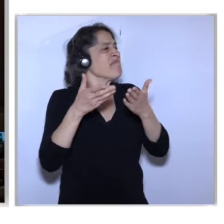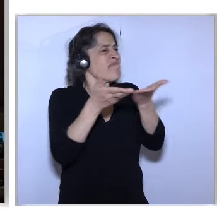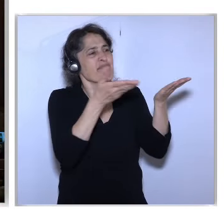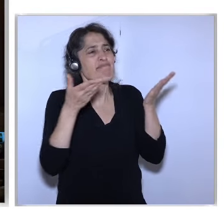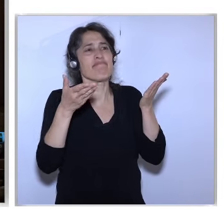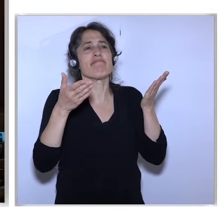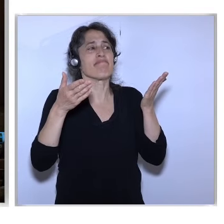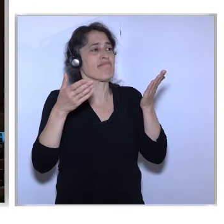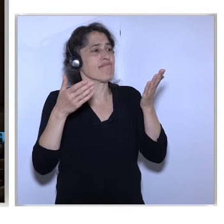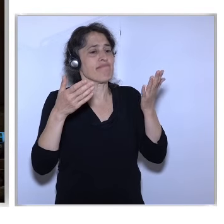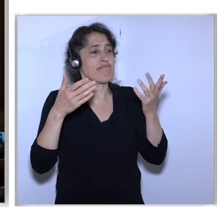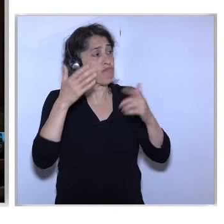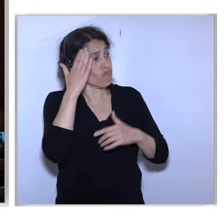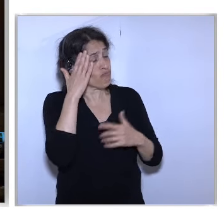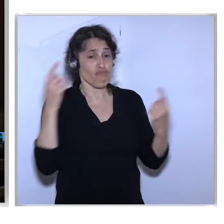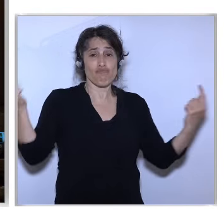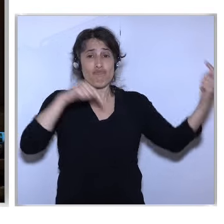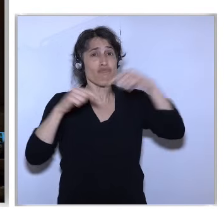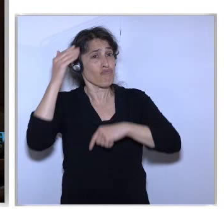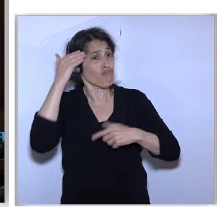That You Have Made Your